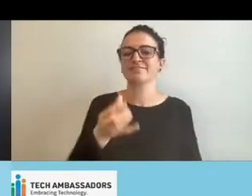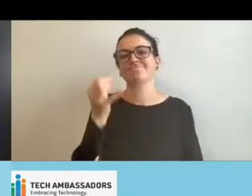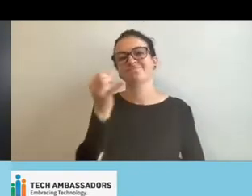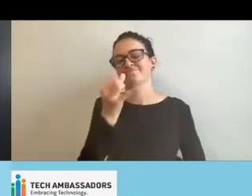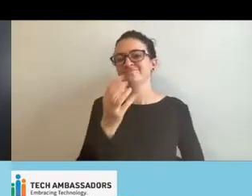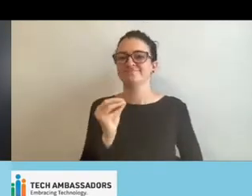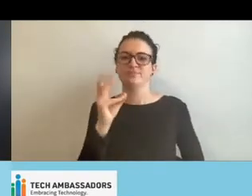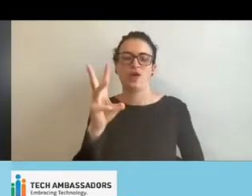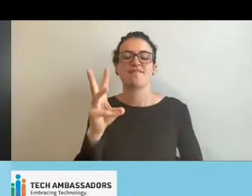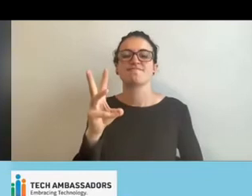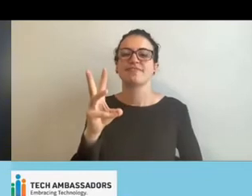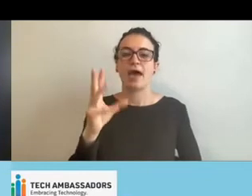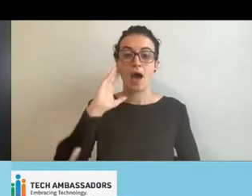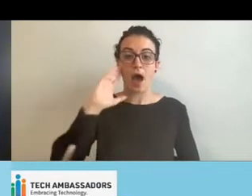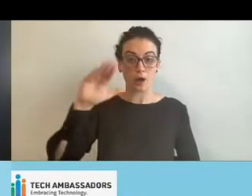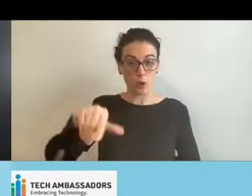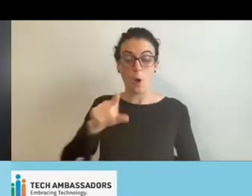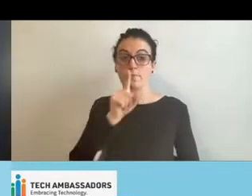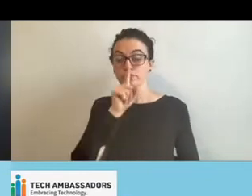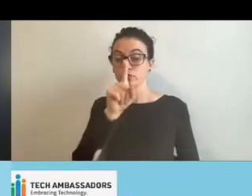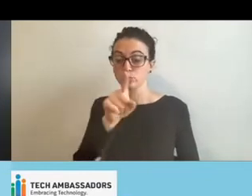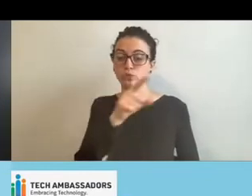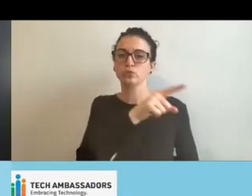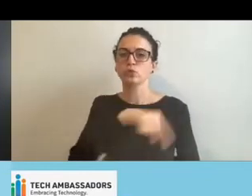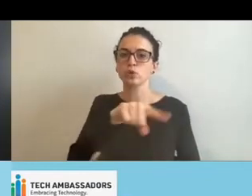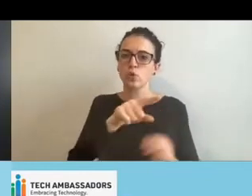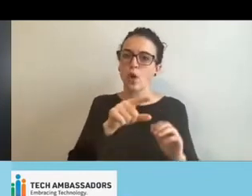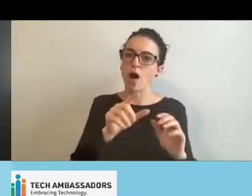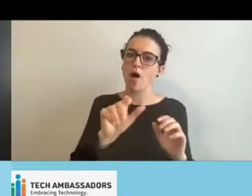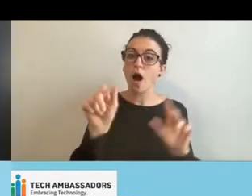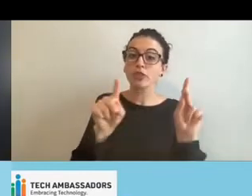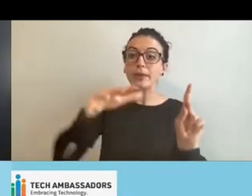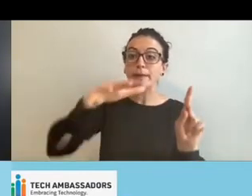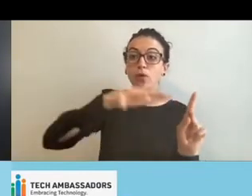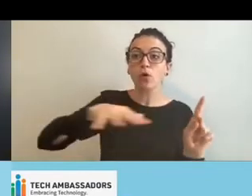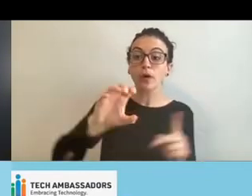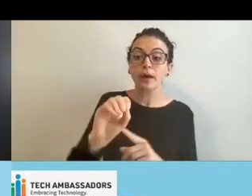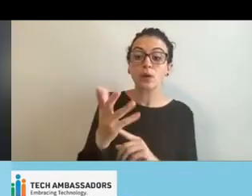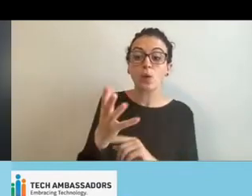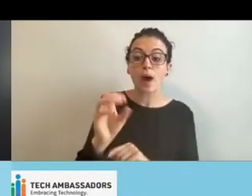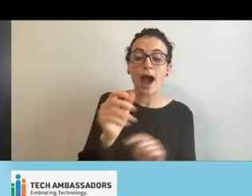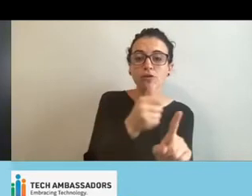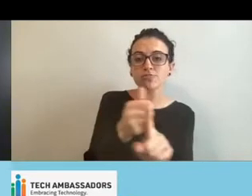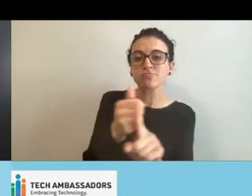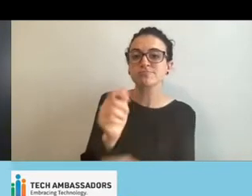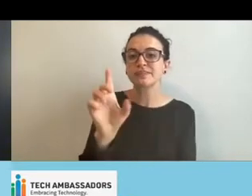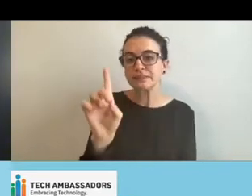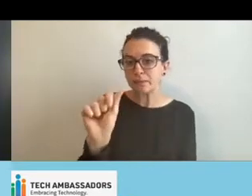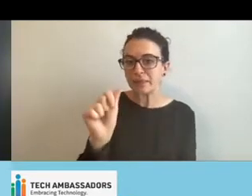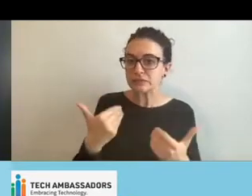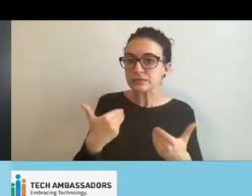um, you were able to, you know, empower and encourage individuals around Ohio with disabilities to, you know,